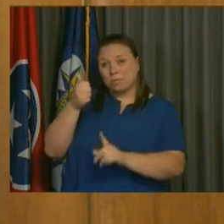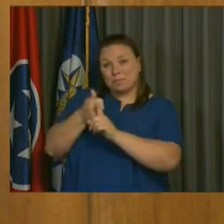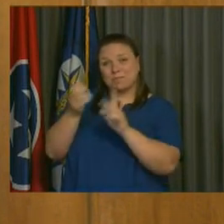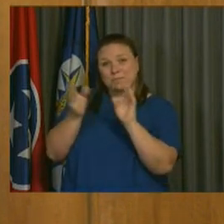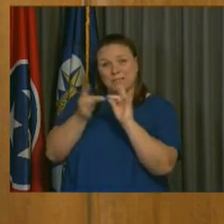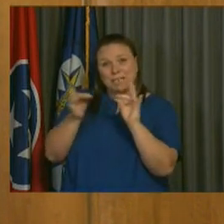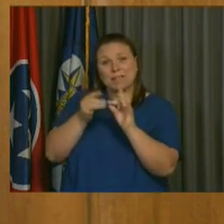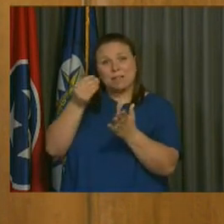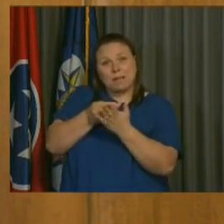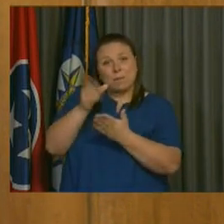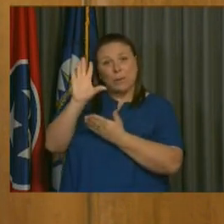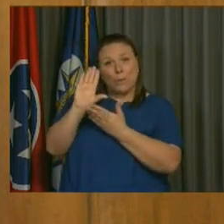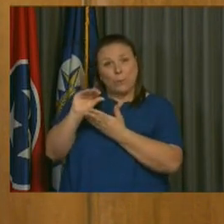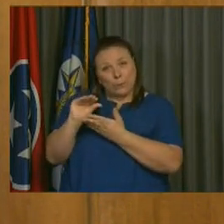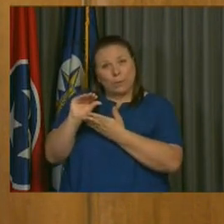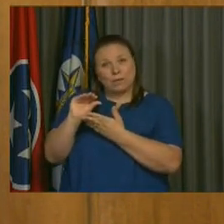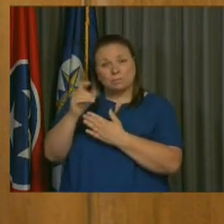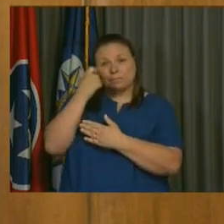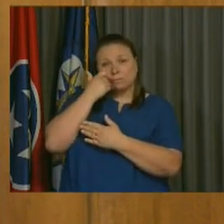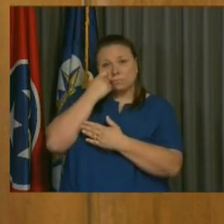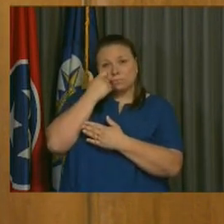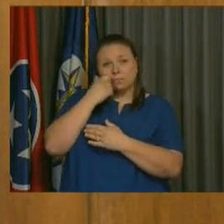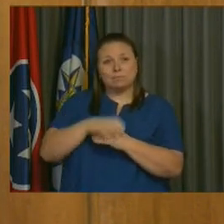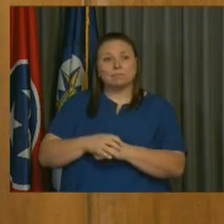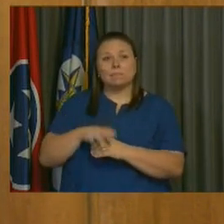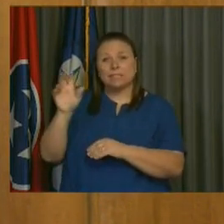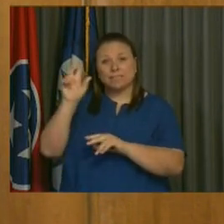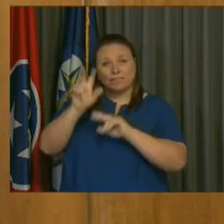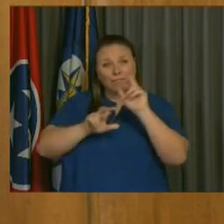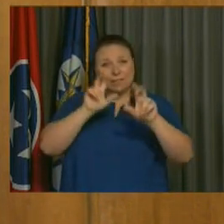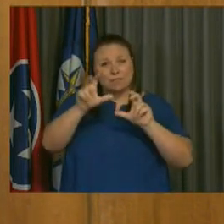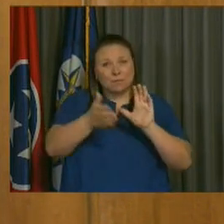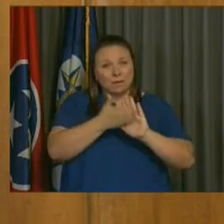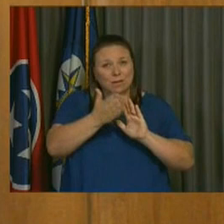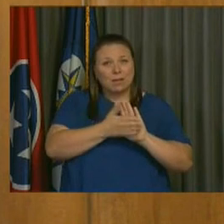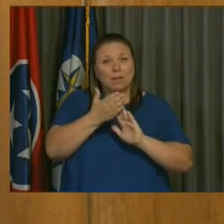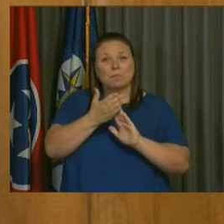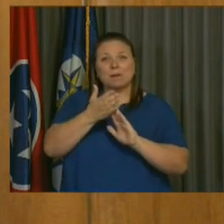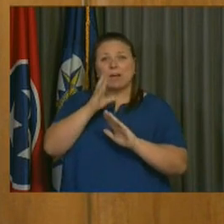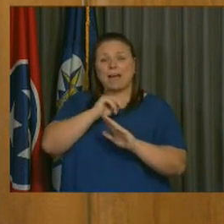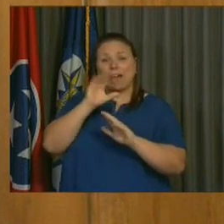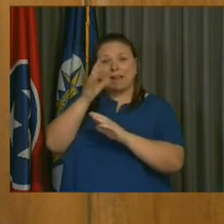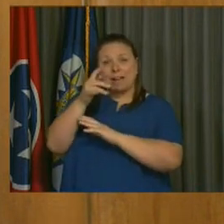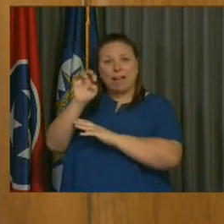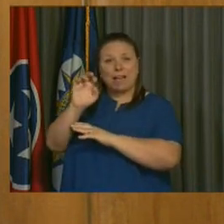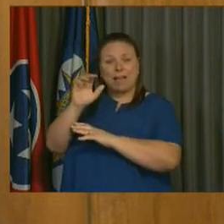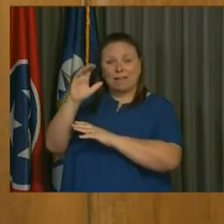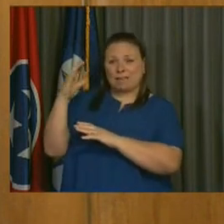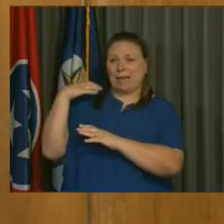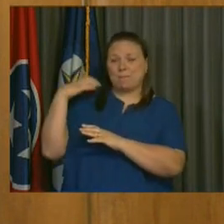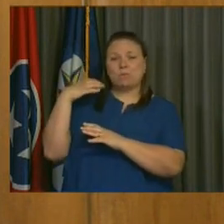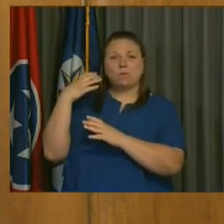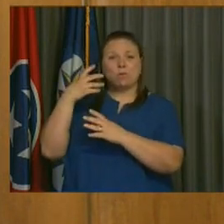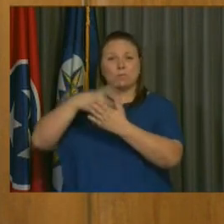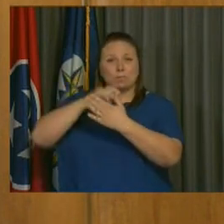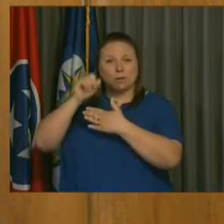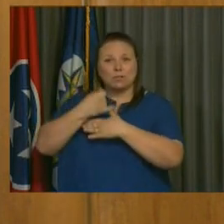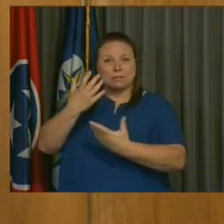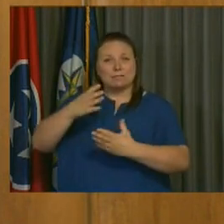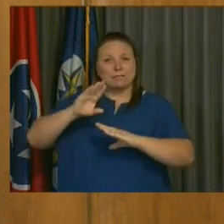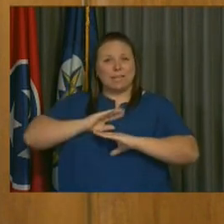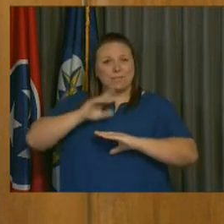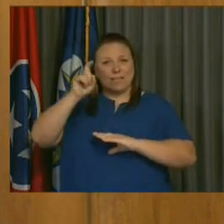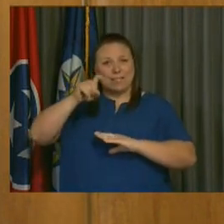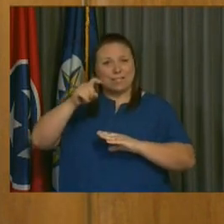have thinned over the last few years as Metro has invested in its operations and invested in capital projects to meet the needs of our growing